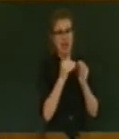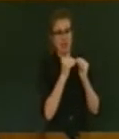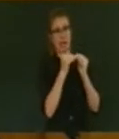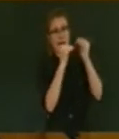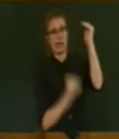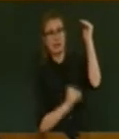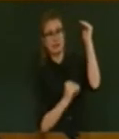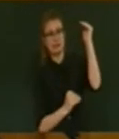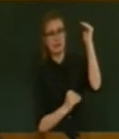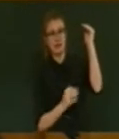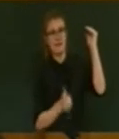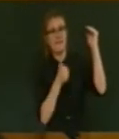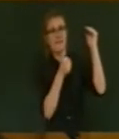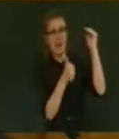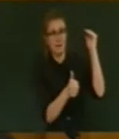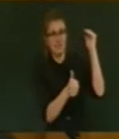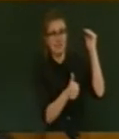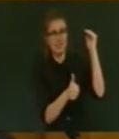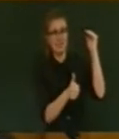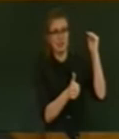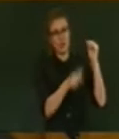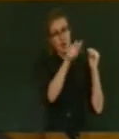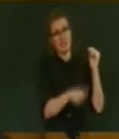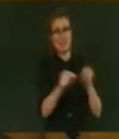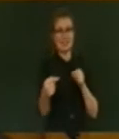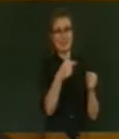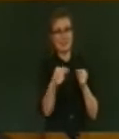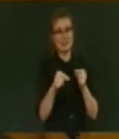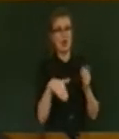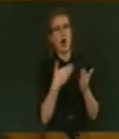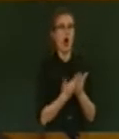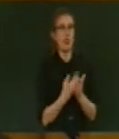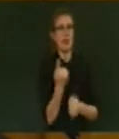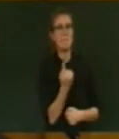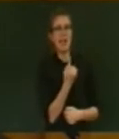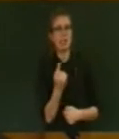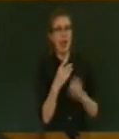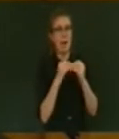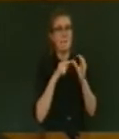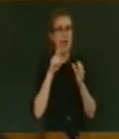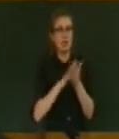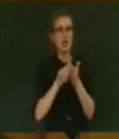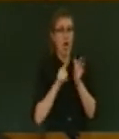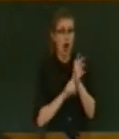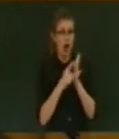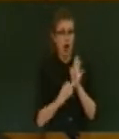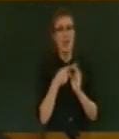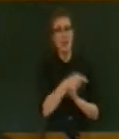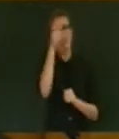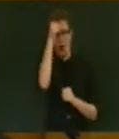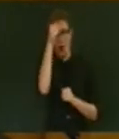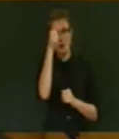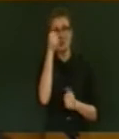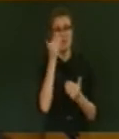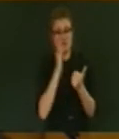contestants on The Bachelor. He knows he's never getting a rose, that boy. He's not